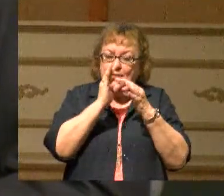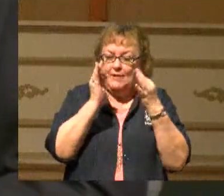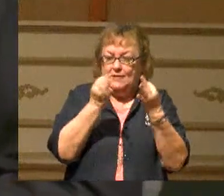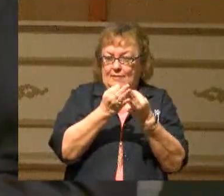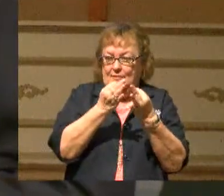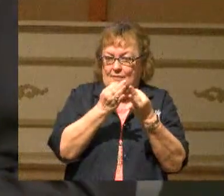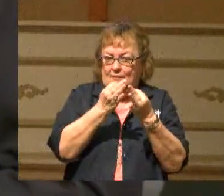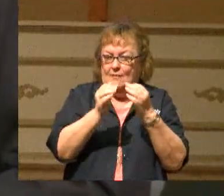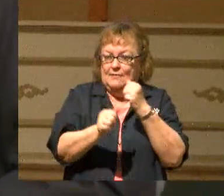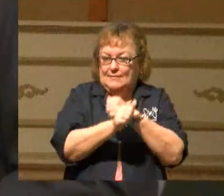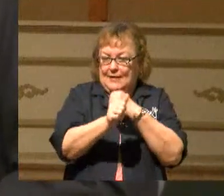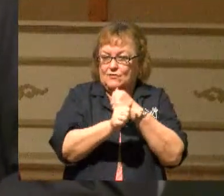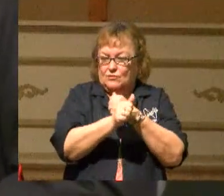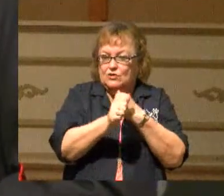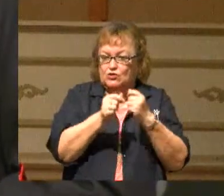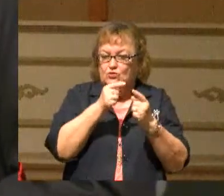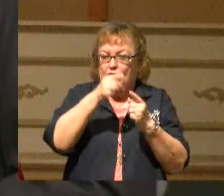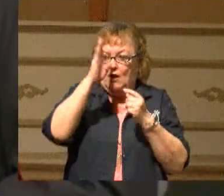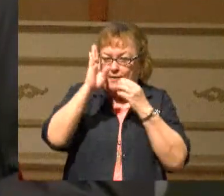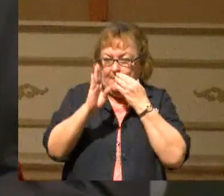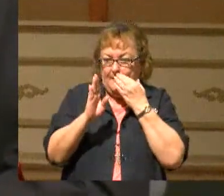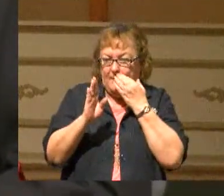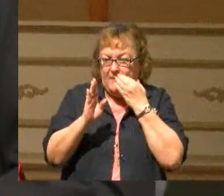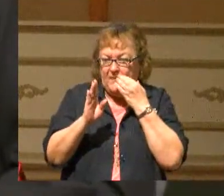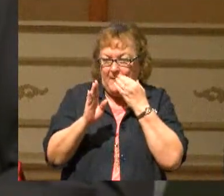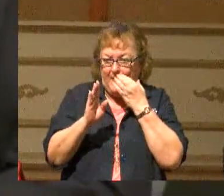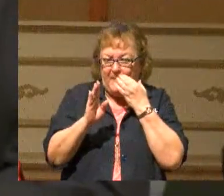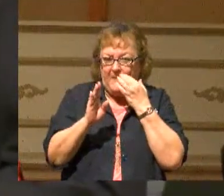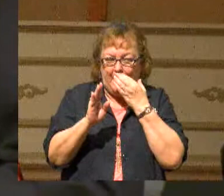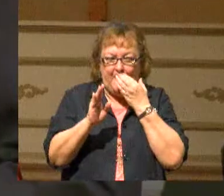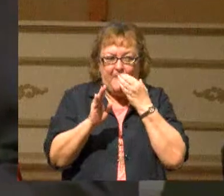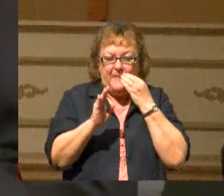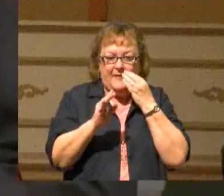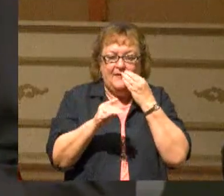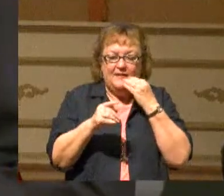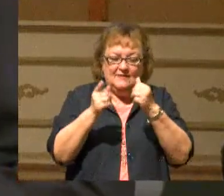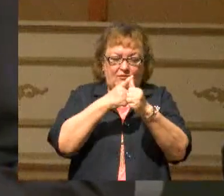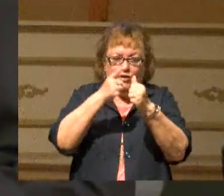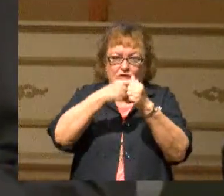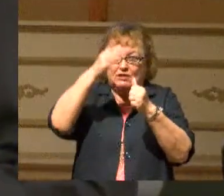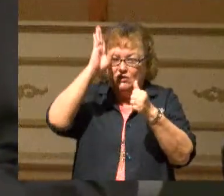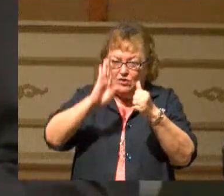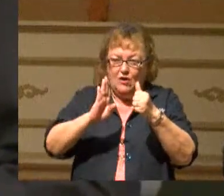It is children. And then everything else falls under that.